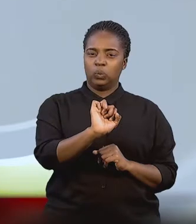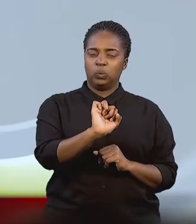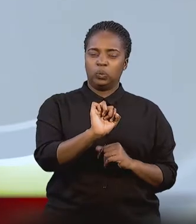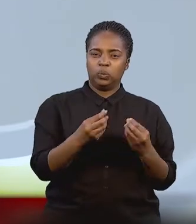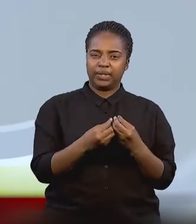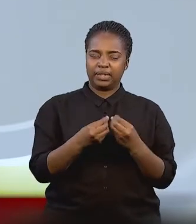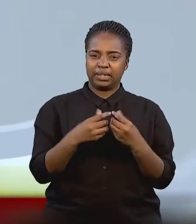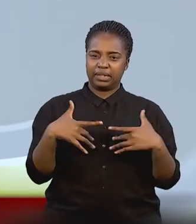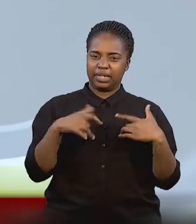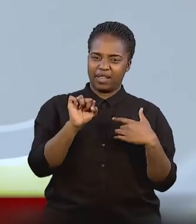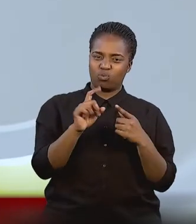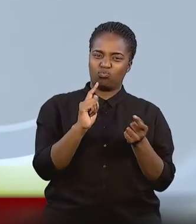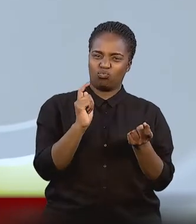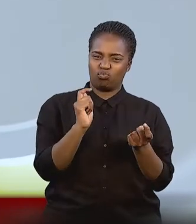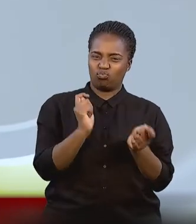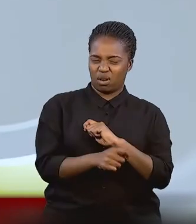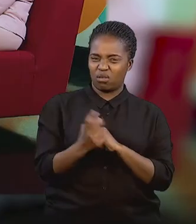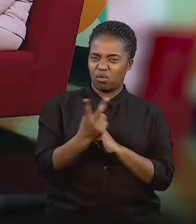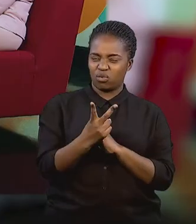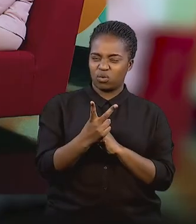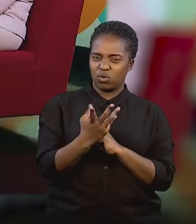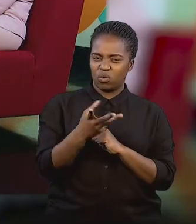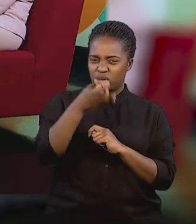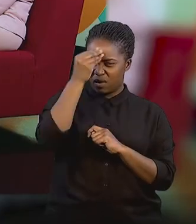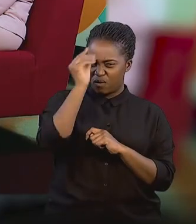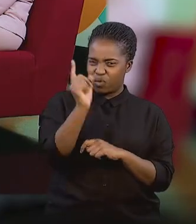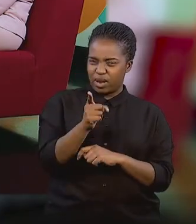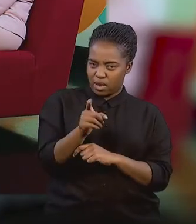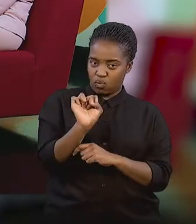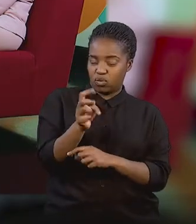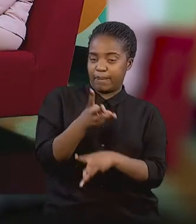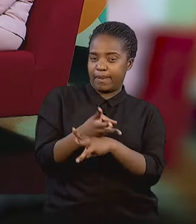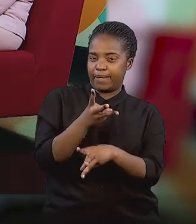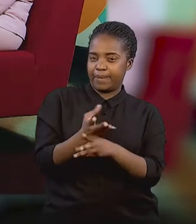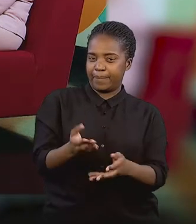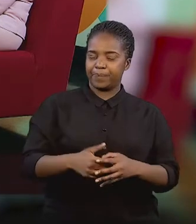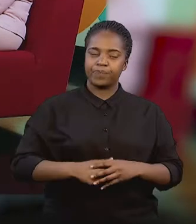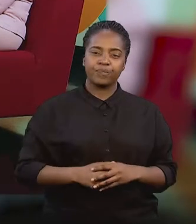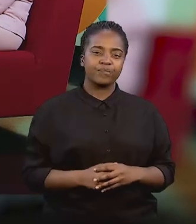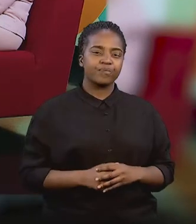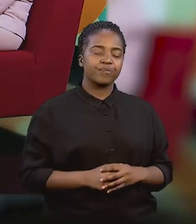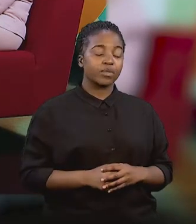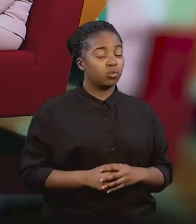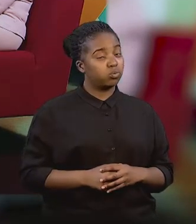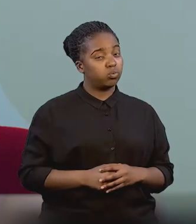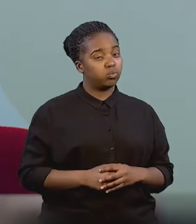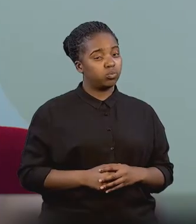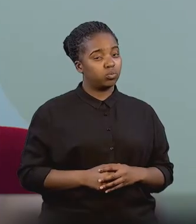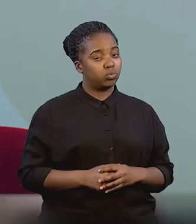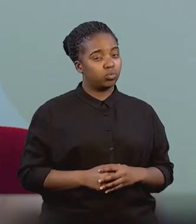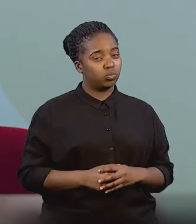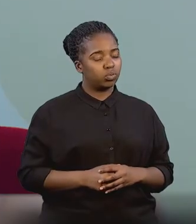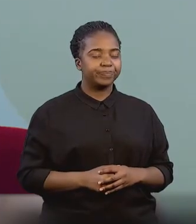back to your life and put a lot of things into perspective. What lessons came with that for you as a mother? Yeah,